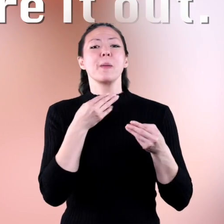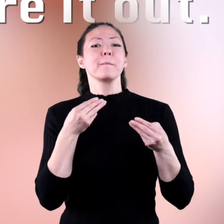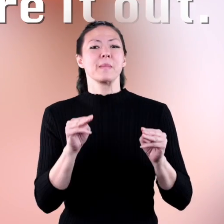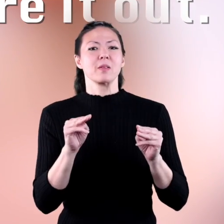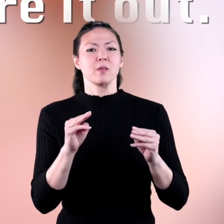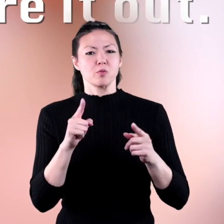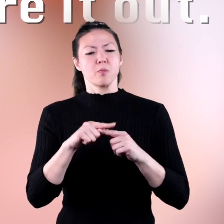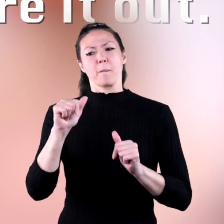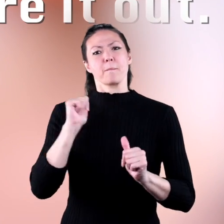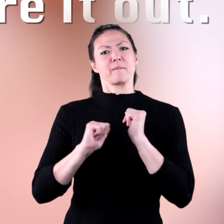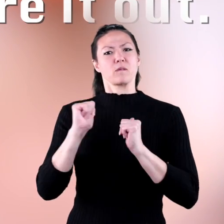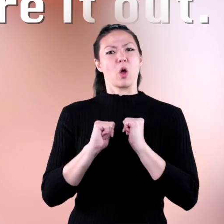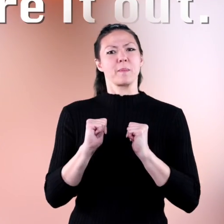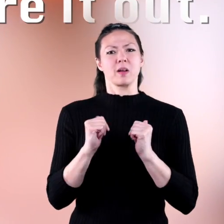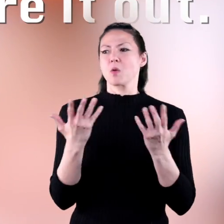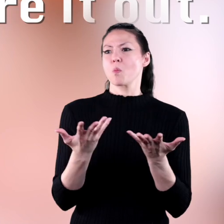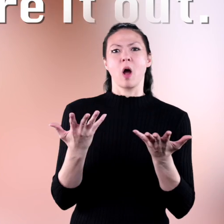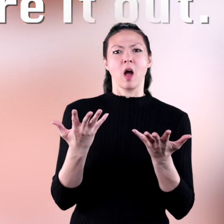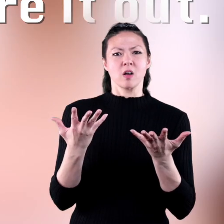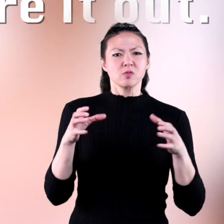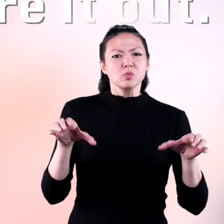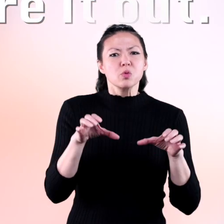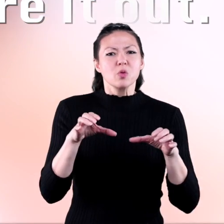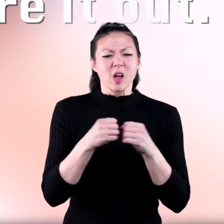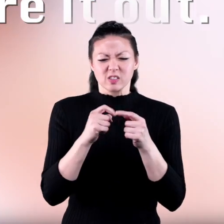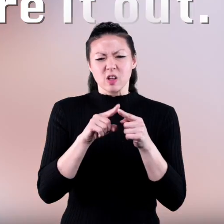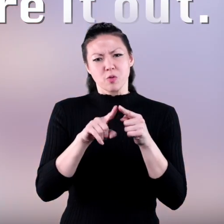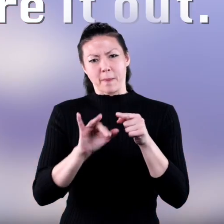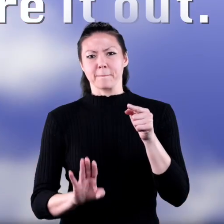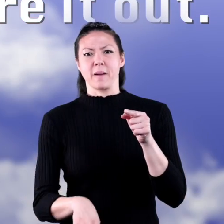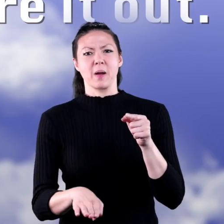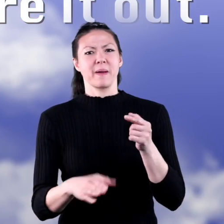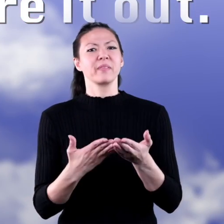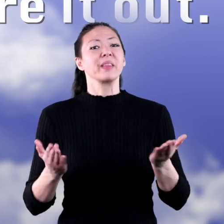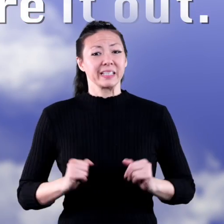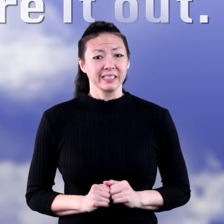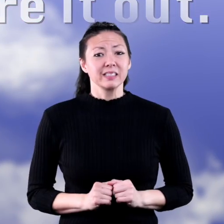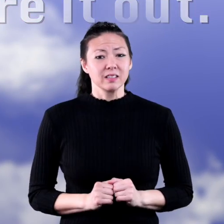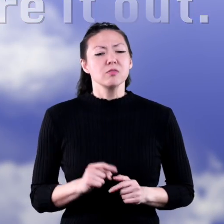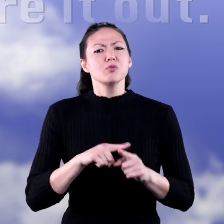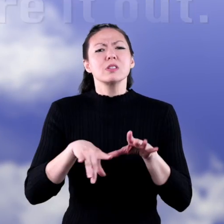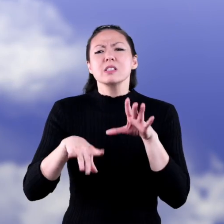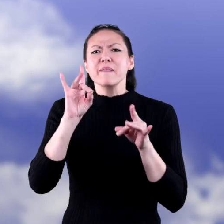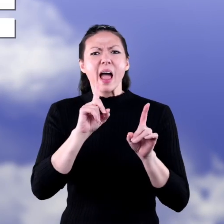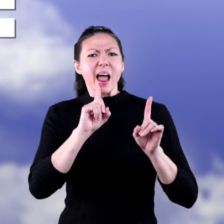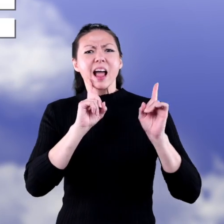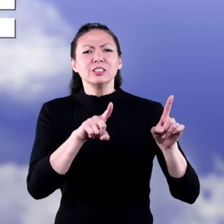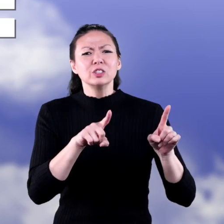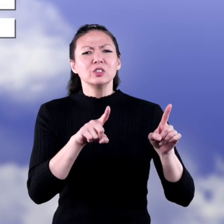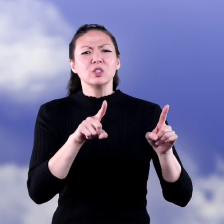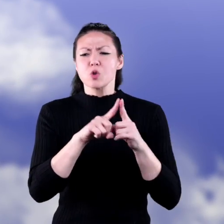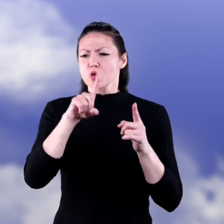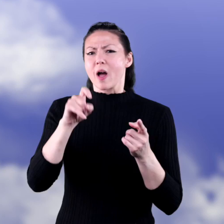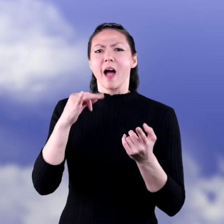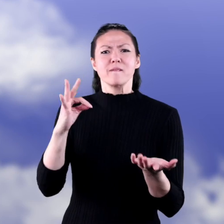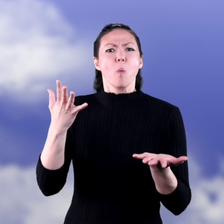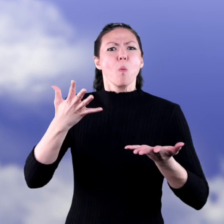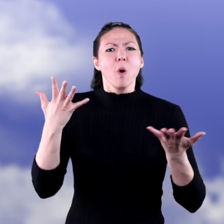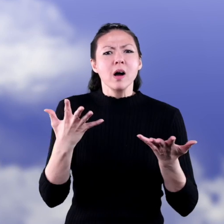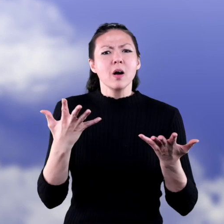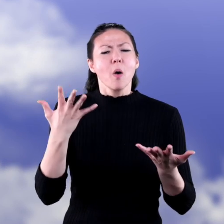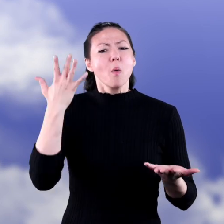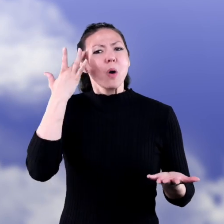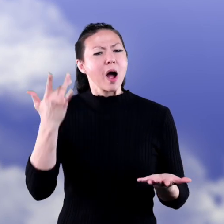steps to perform to figure things out, to get to the bottom of things, to discover the answers to the questions of what and why,